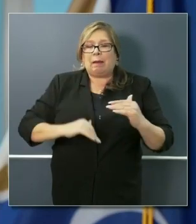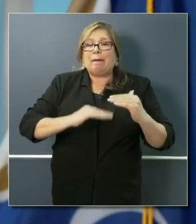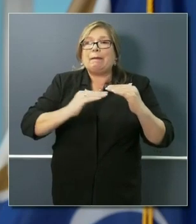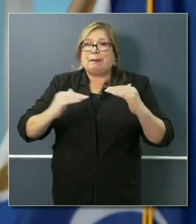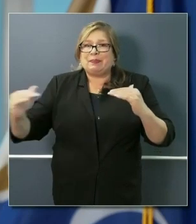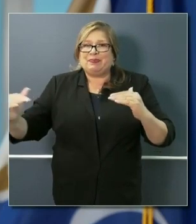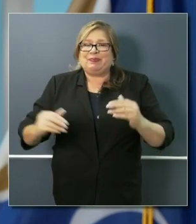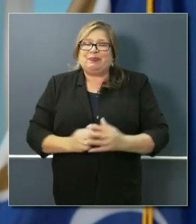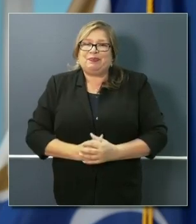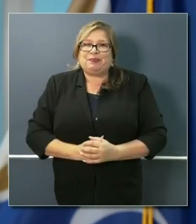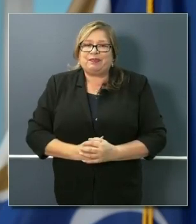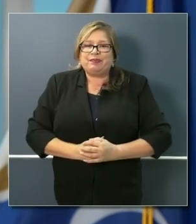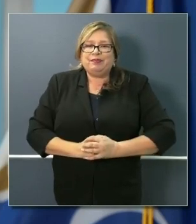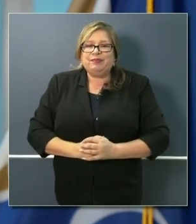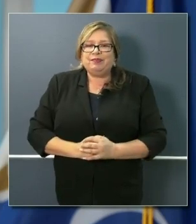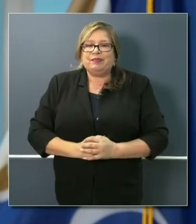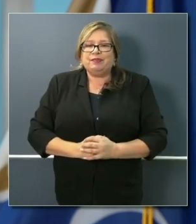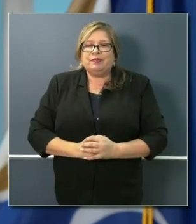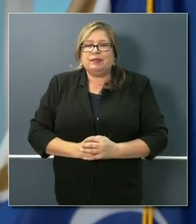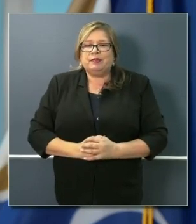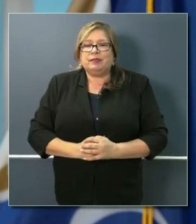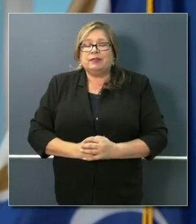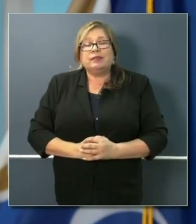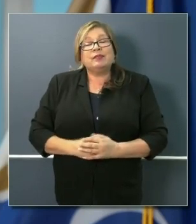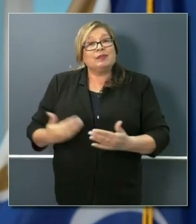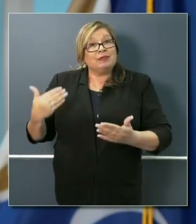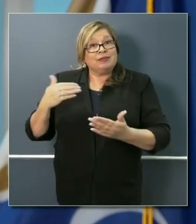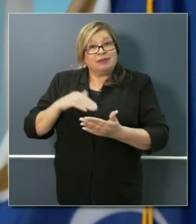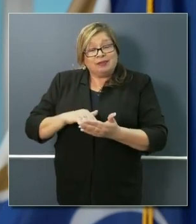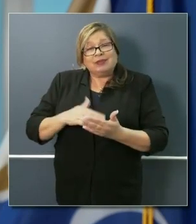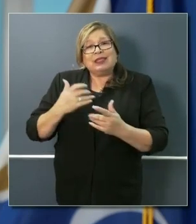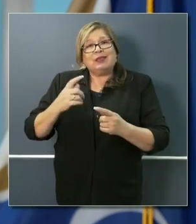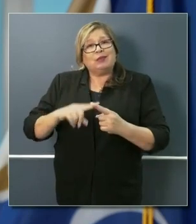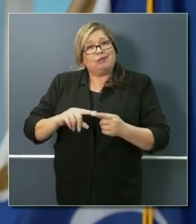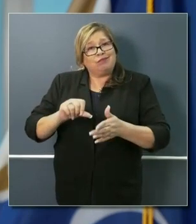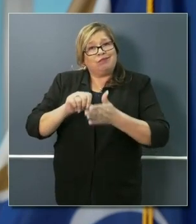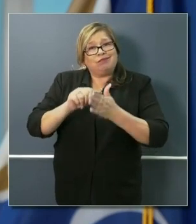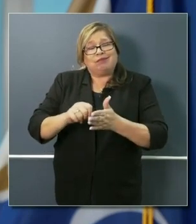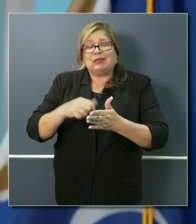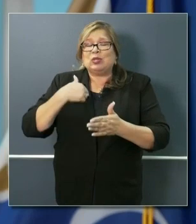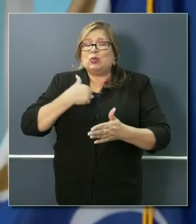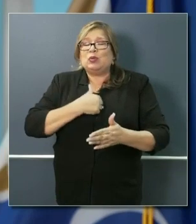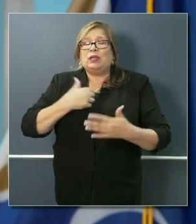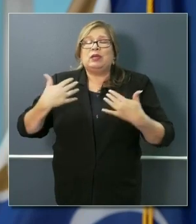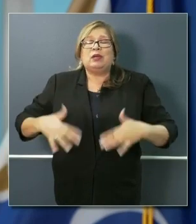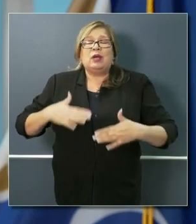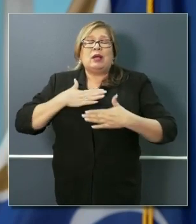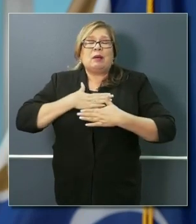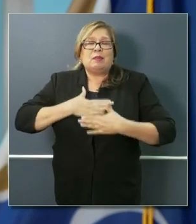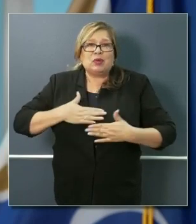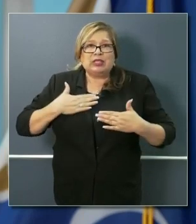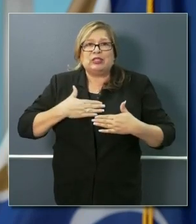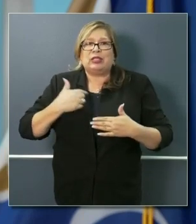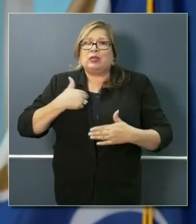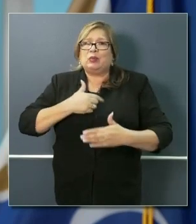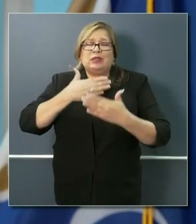continue to appreciate and completely embrace the civic spirit that defines this